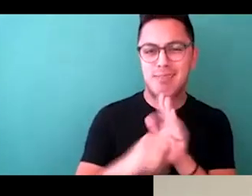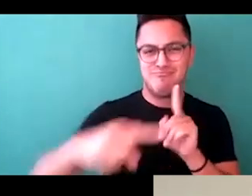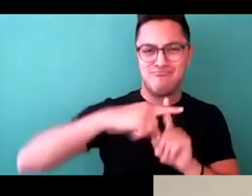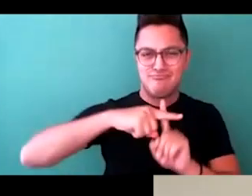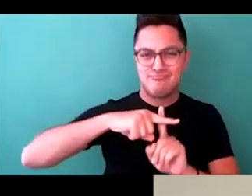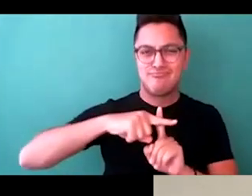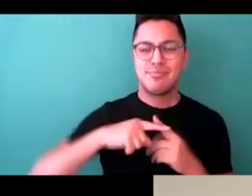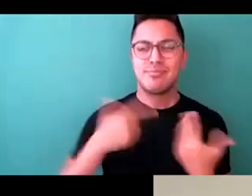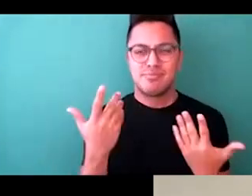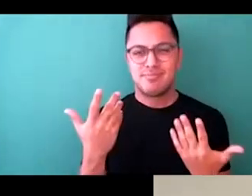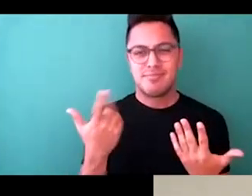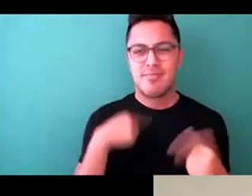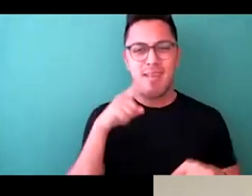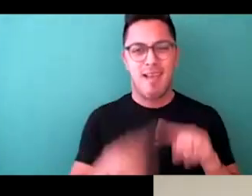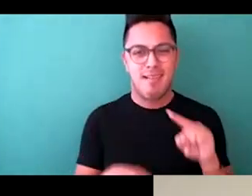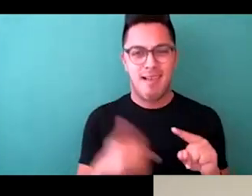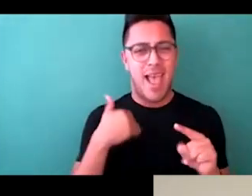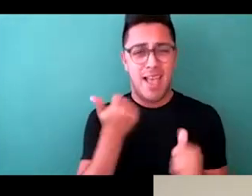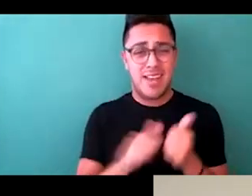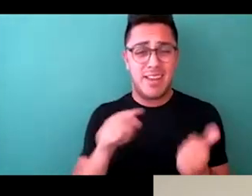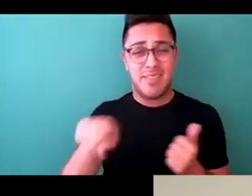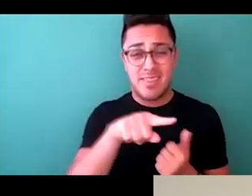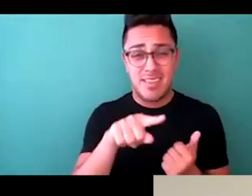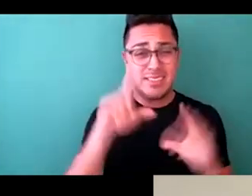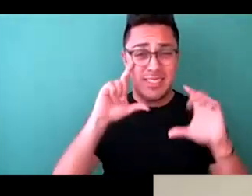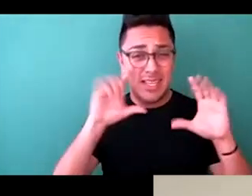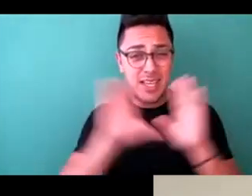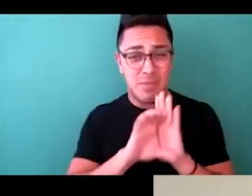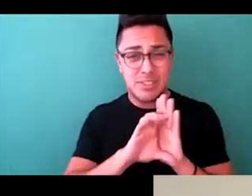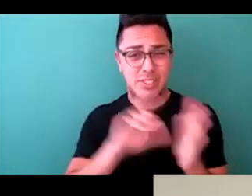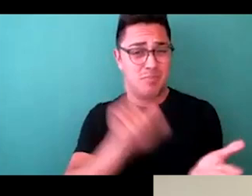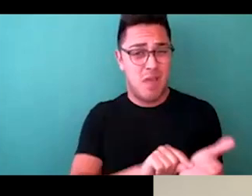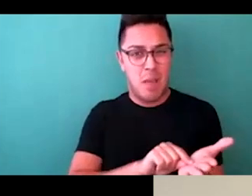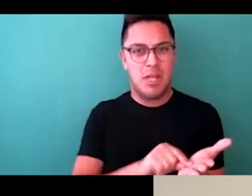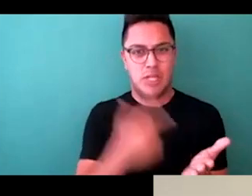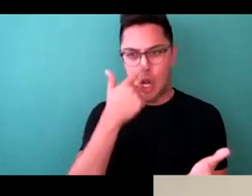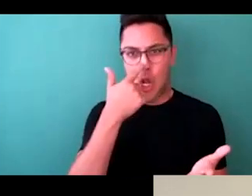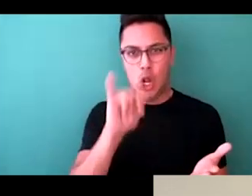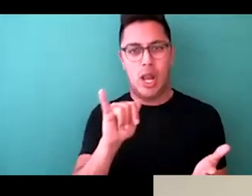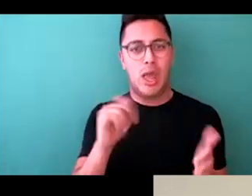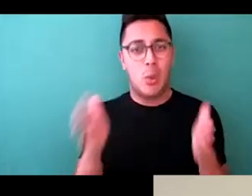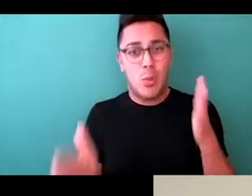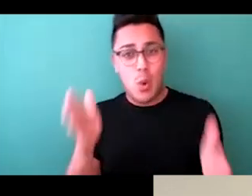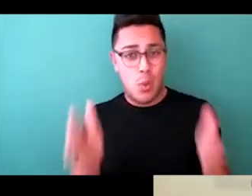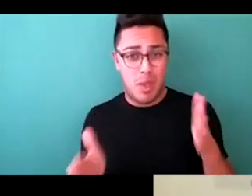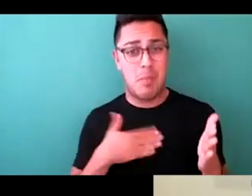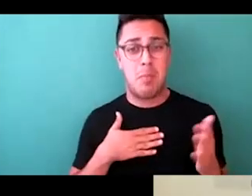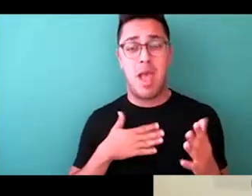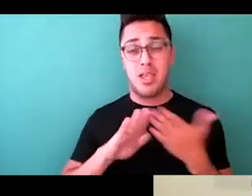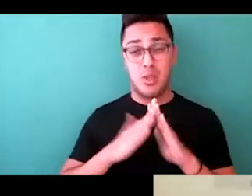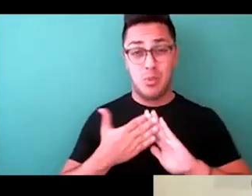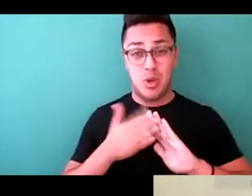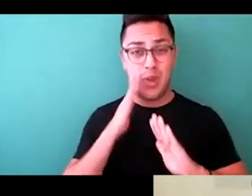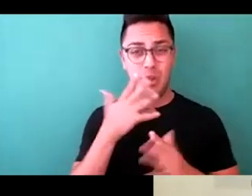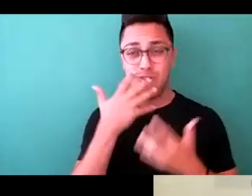I cannot have any of these images published of me looking like a robot. My community is going to scream at me if they see